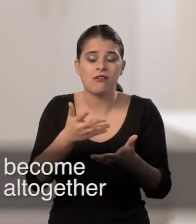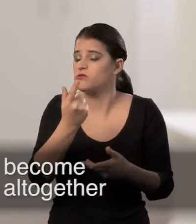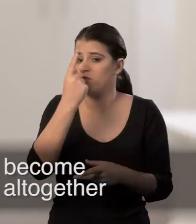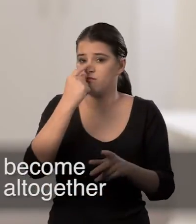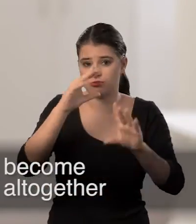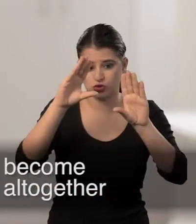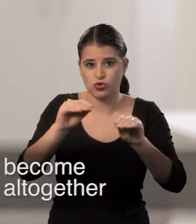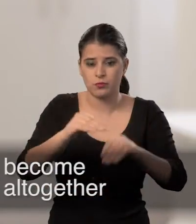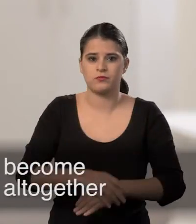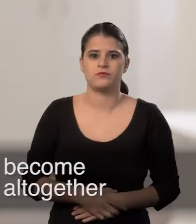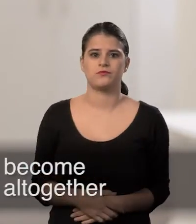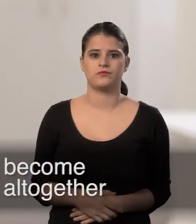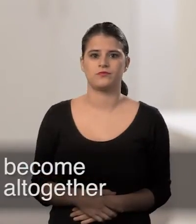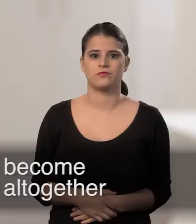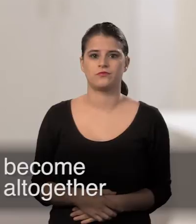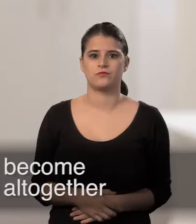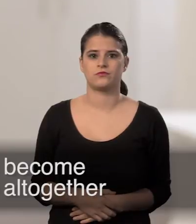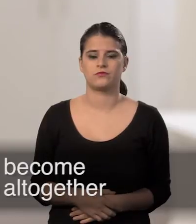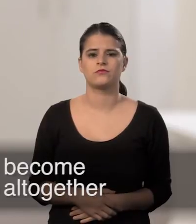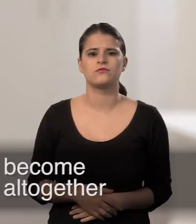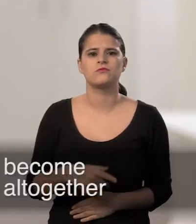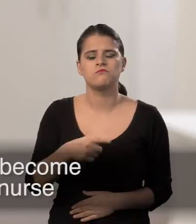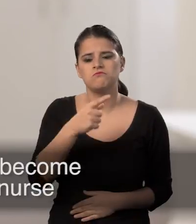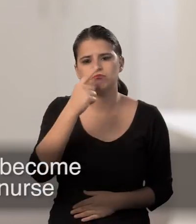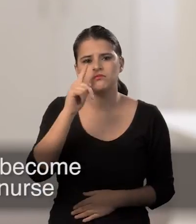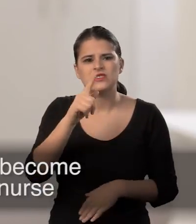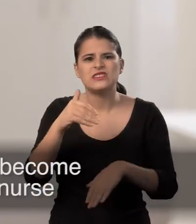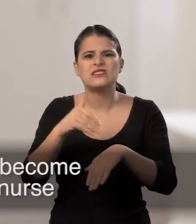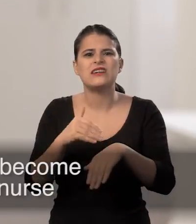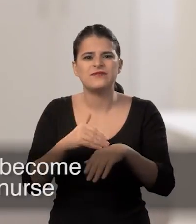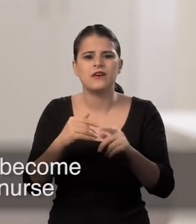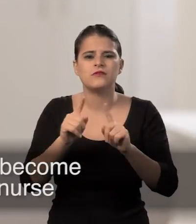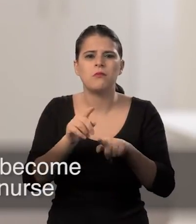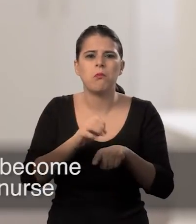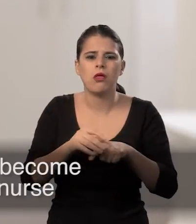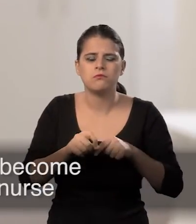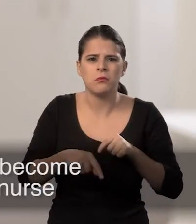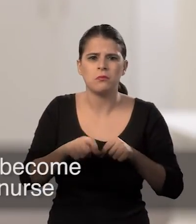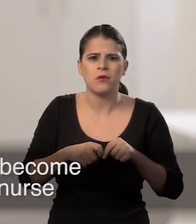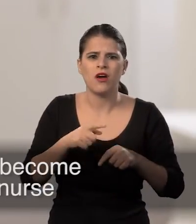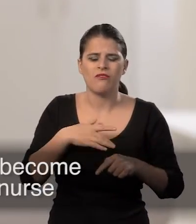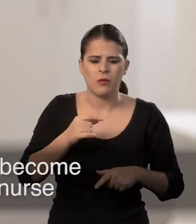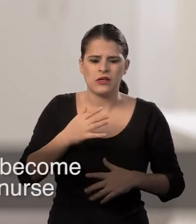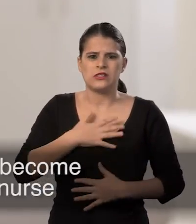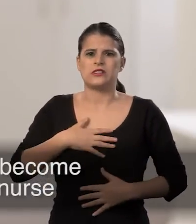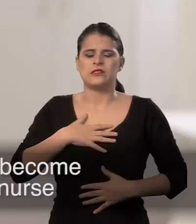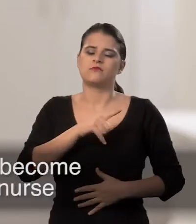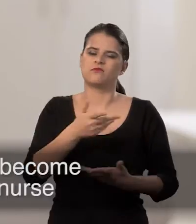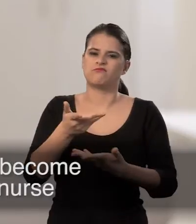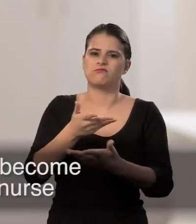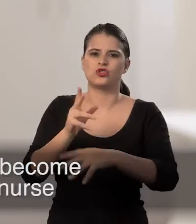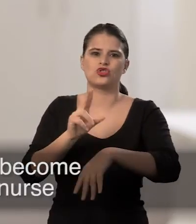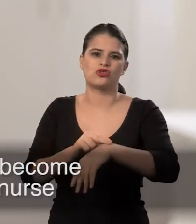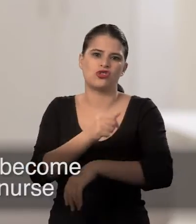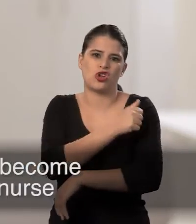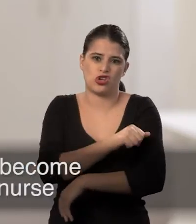irregular or very light or may stop altogether. If your side effects, like spotting, become too much, talk to